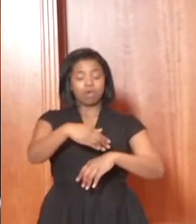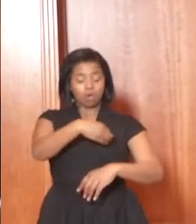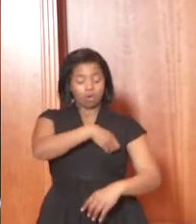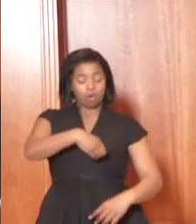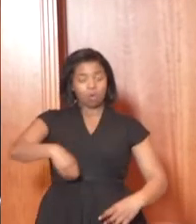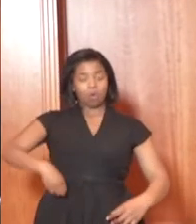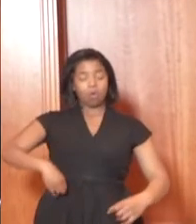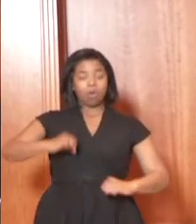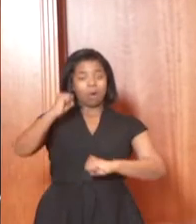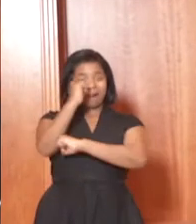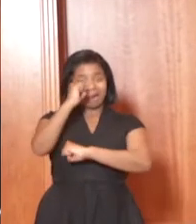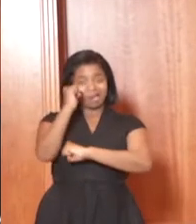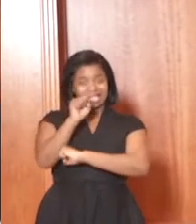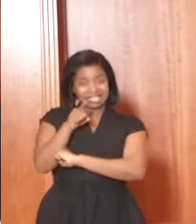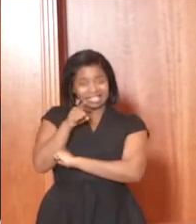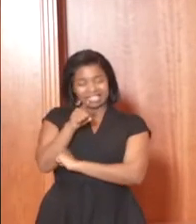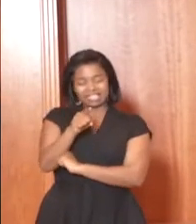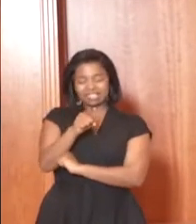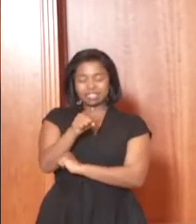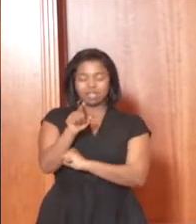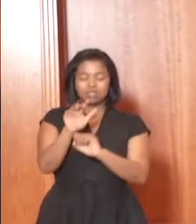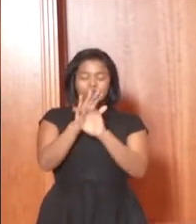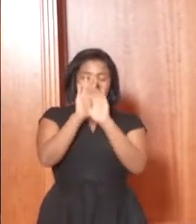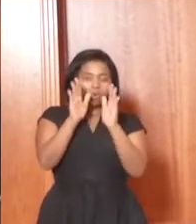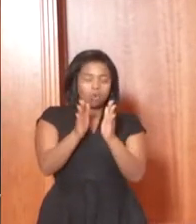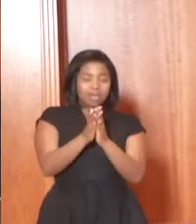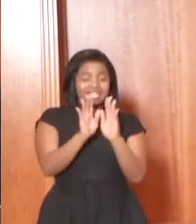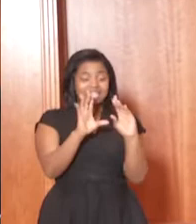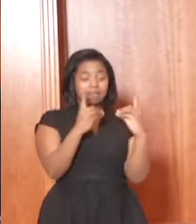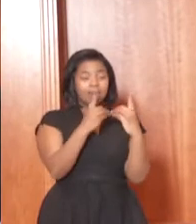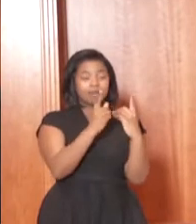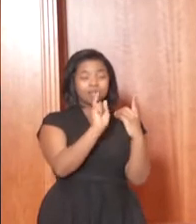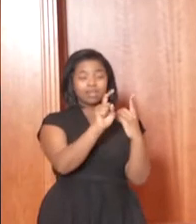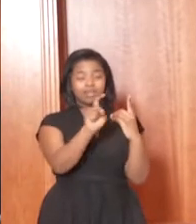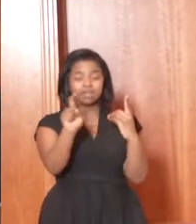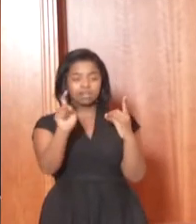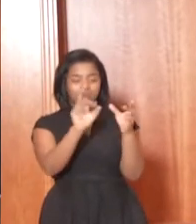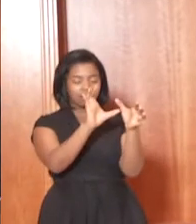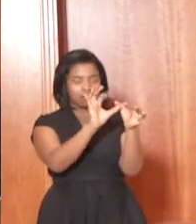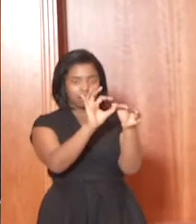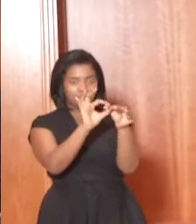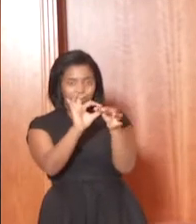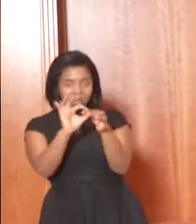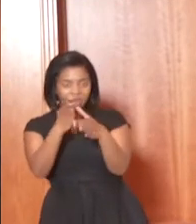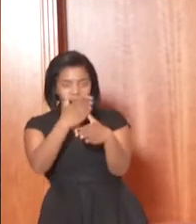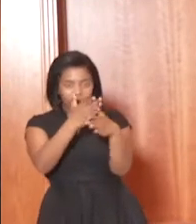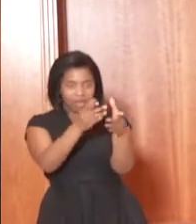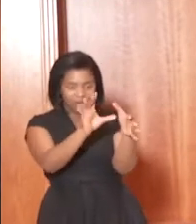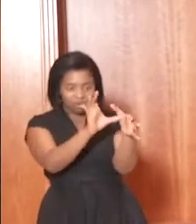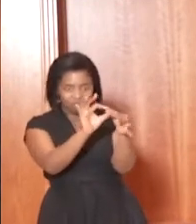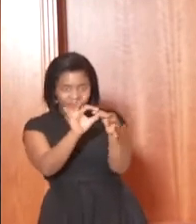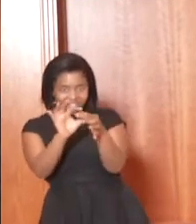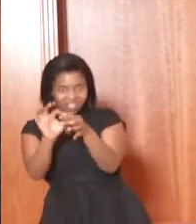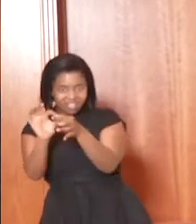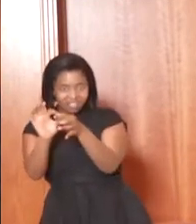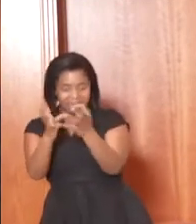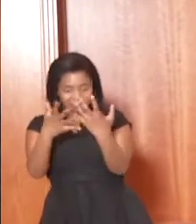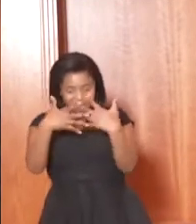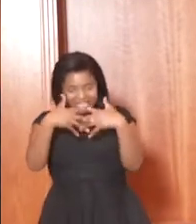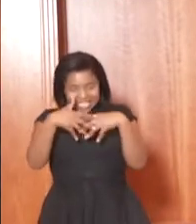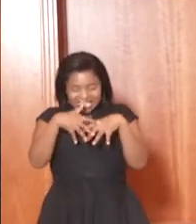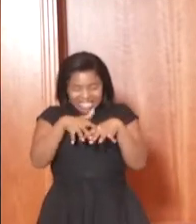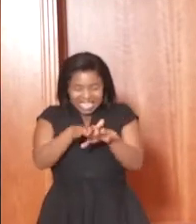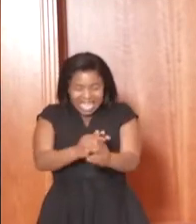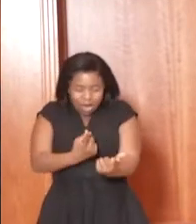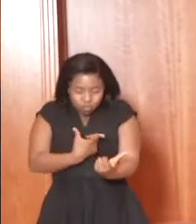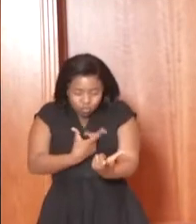that all the line departments there will be coordination and the implementation must